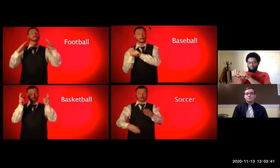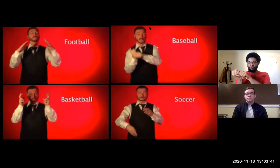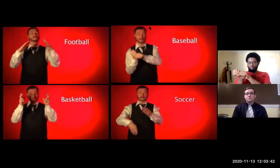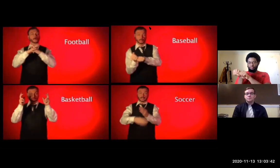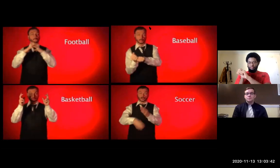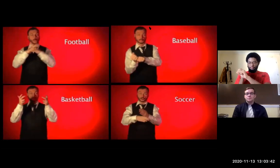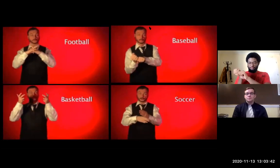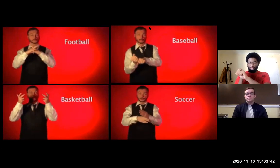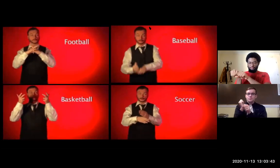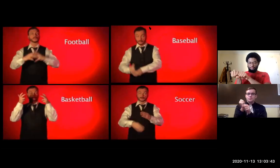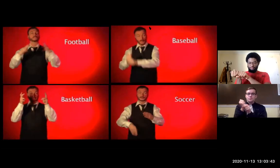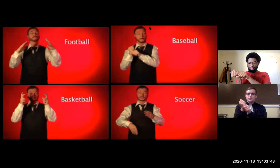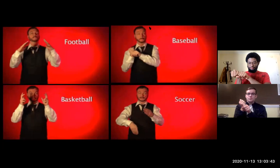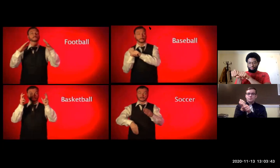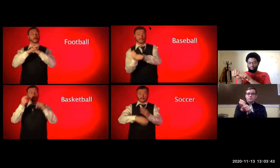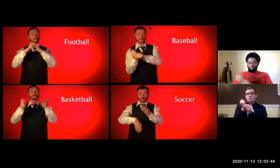baseball